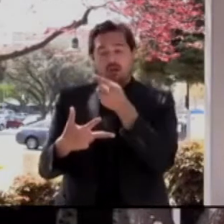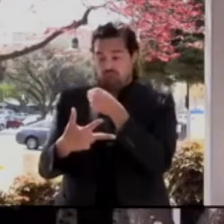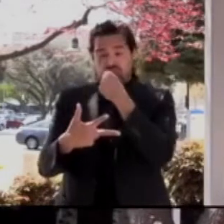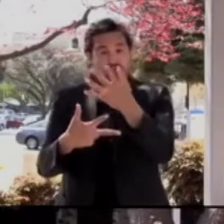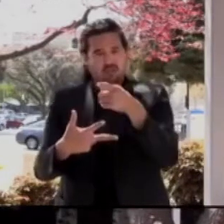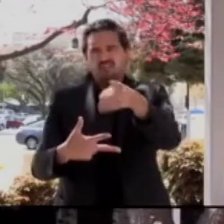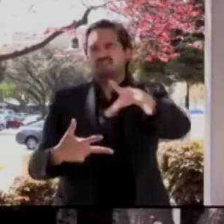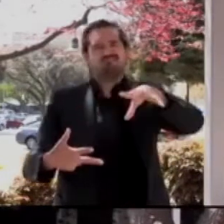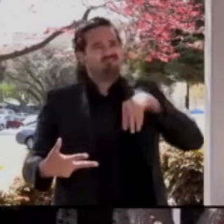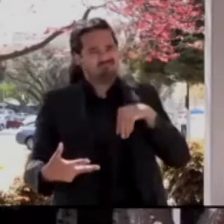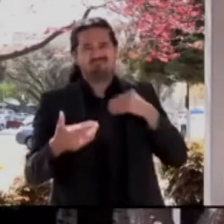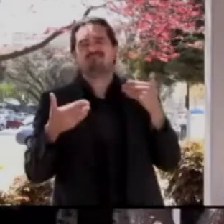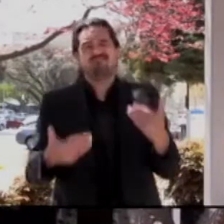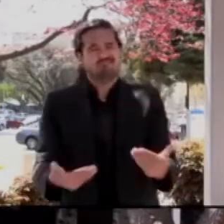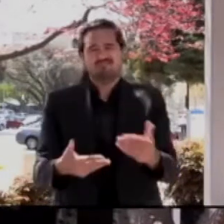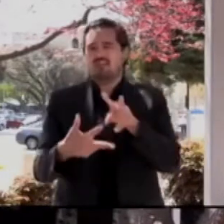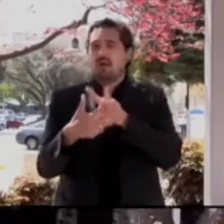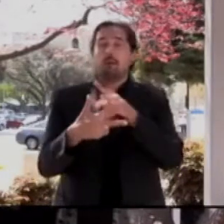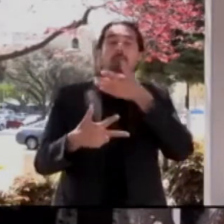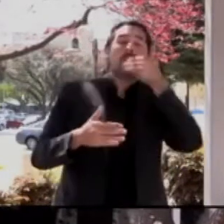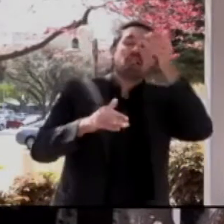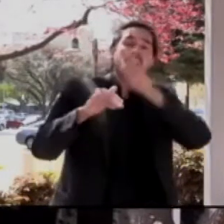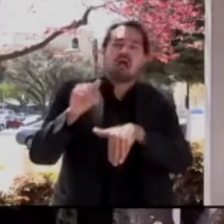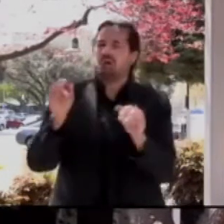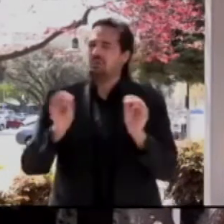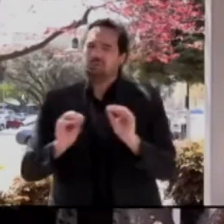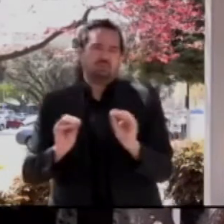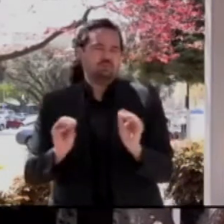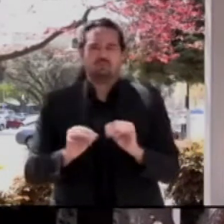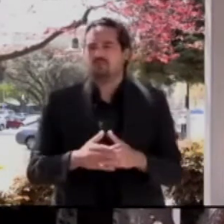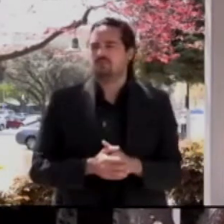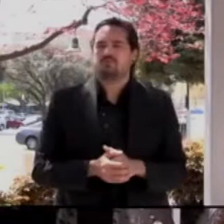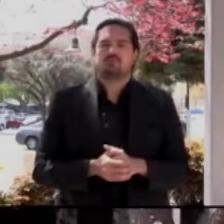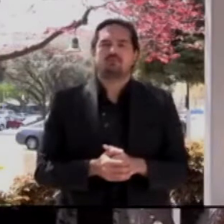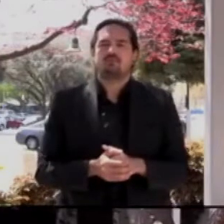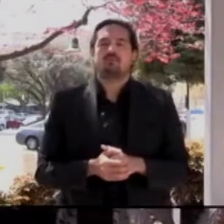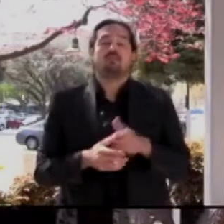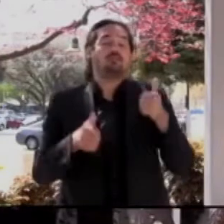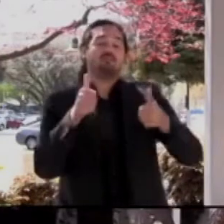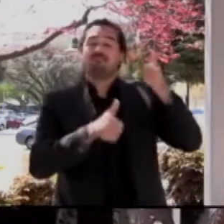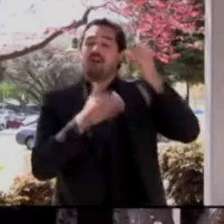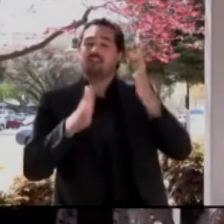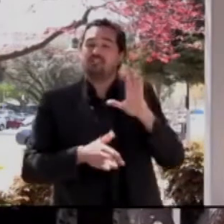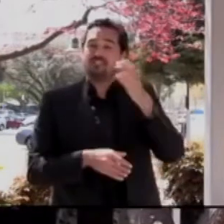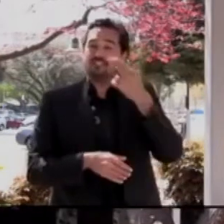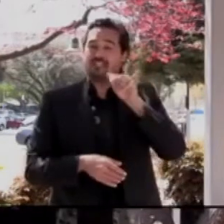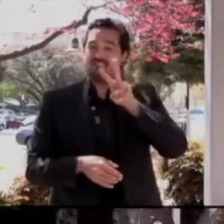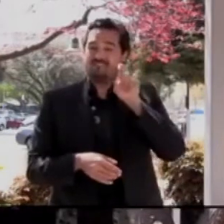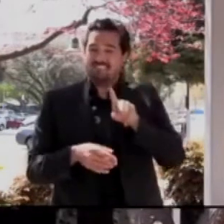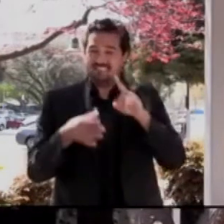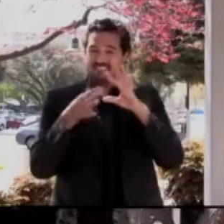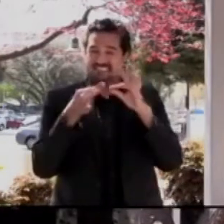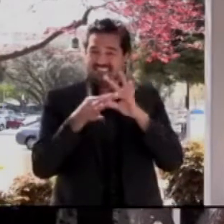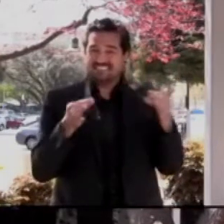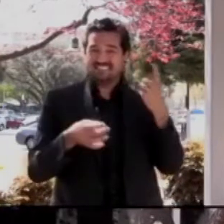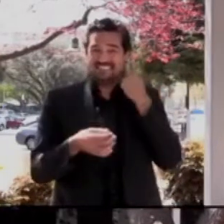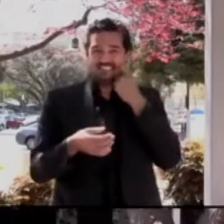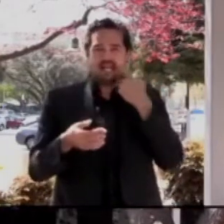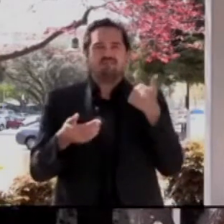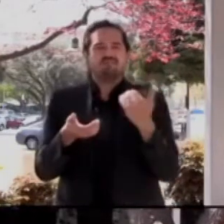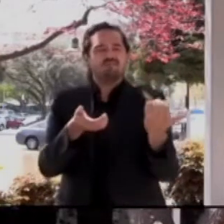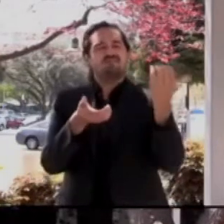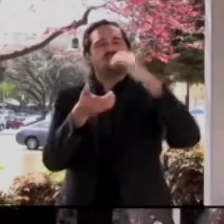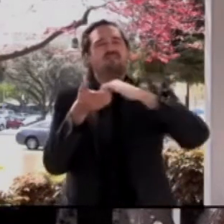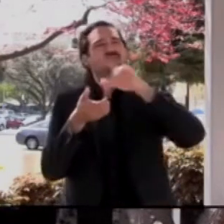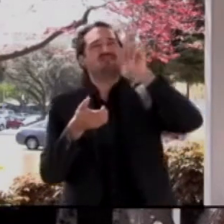Supervisor Chavez has mentioned to our congressional delegations and the leaders, I also want to thank my old boss in Iraq,